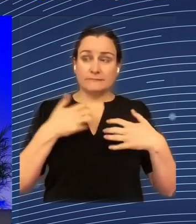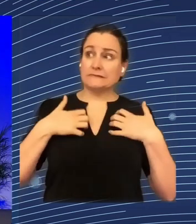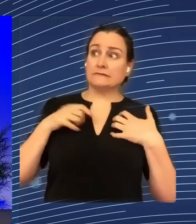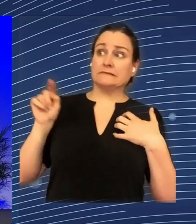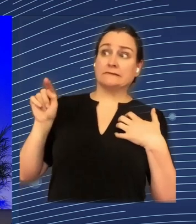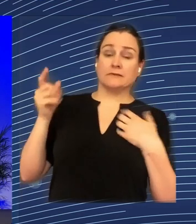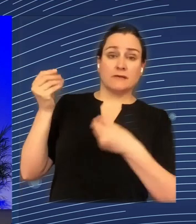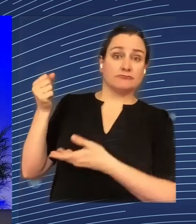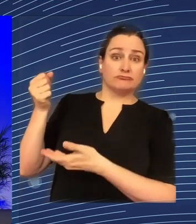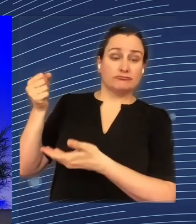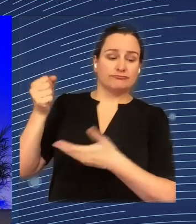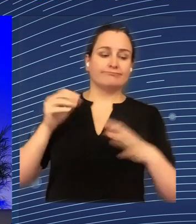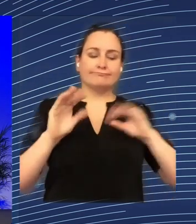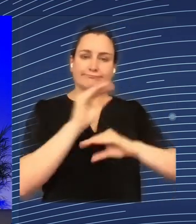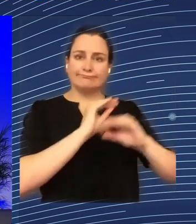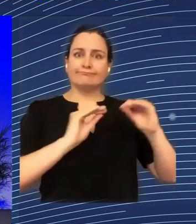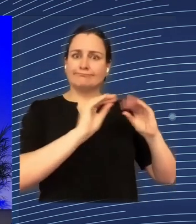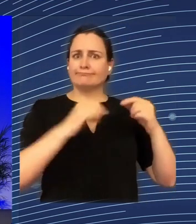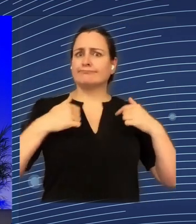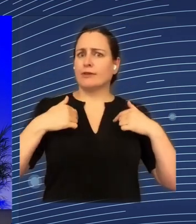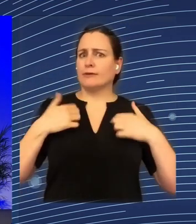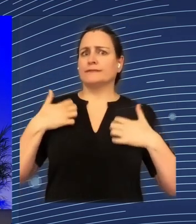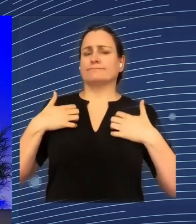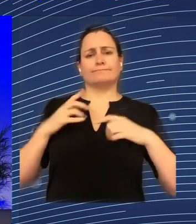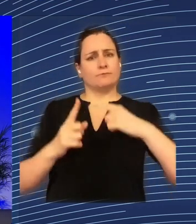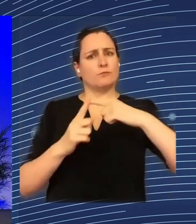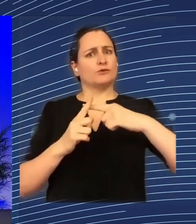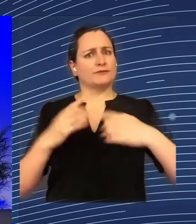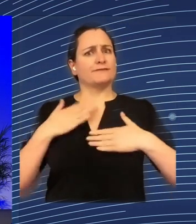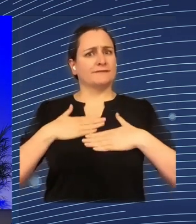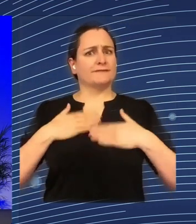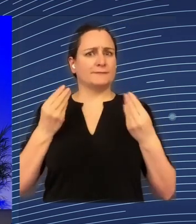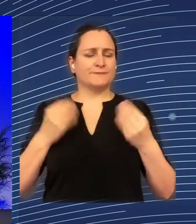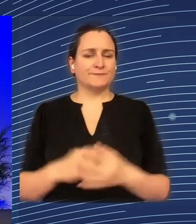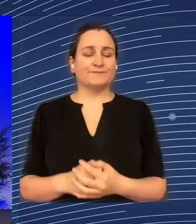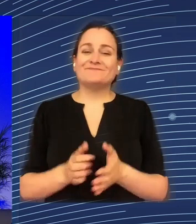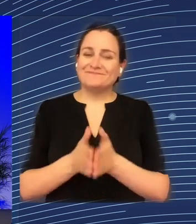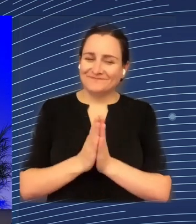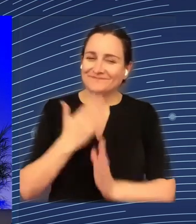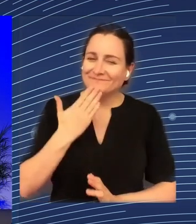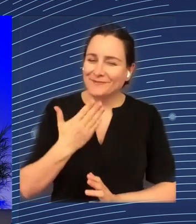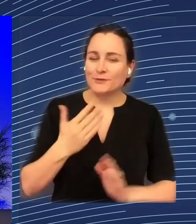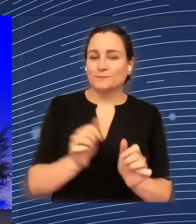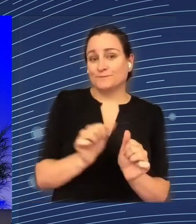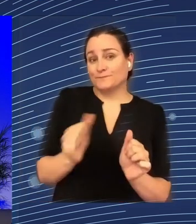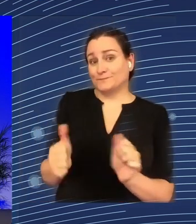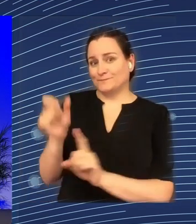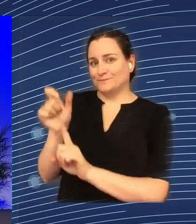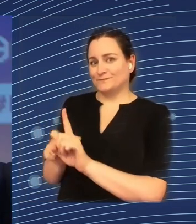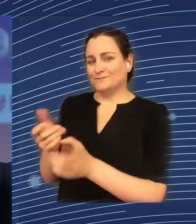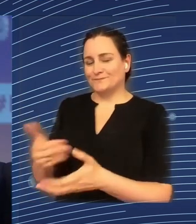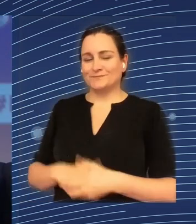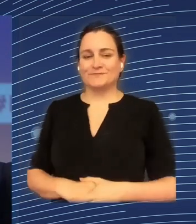those introductory remarks. Turning to your neighbor, Ms. Stanka Vicene, I'd like to ask you, how do we